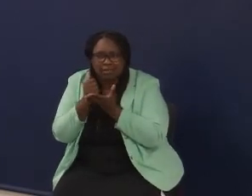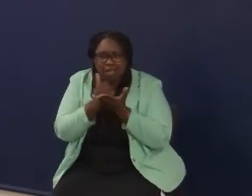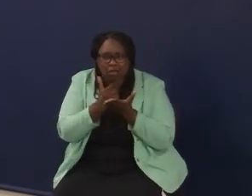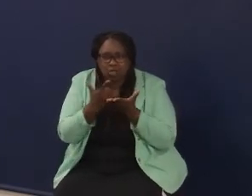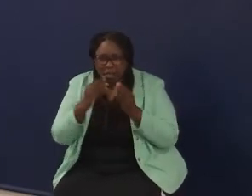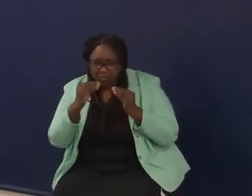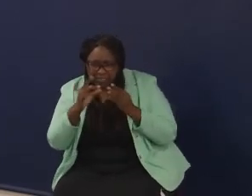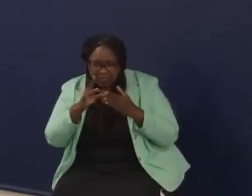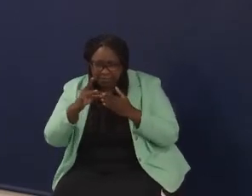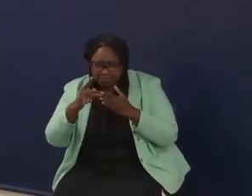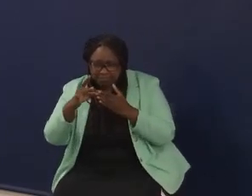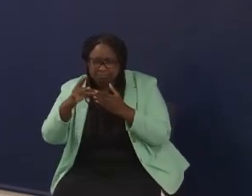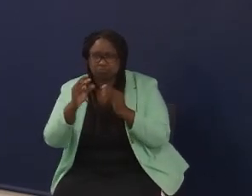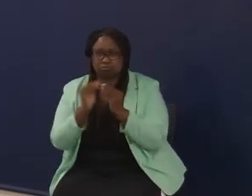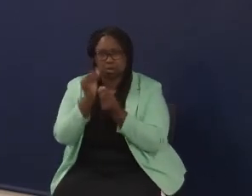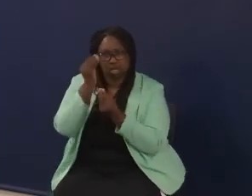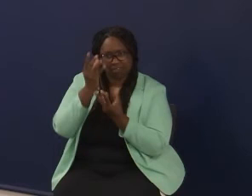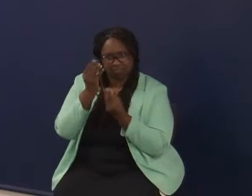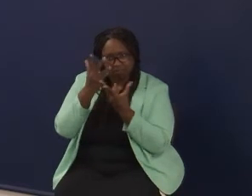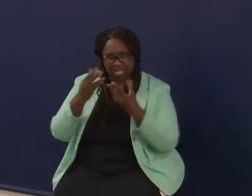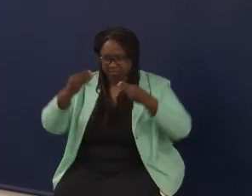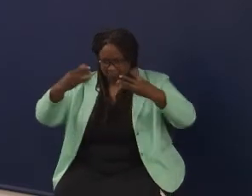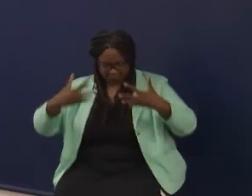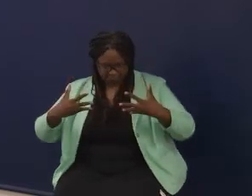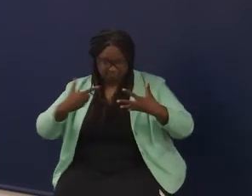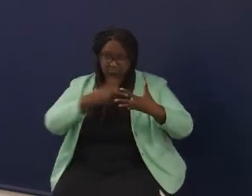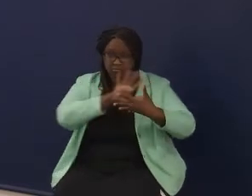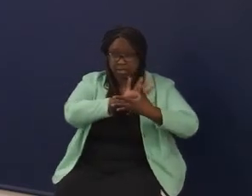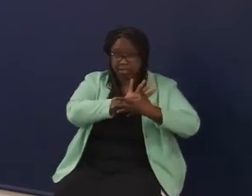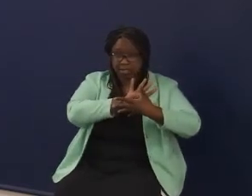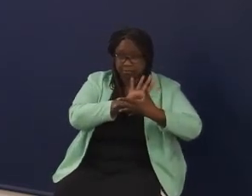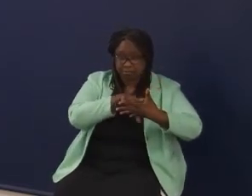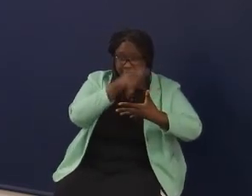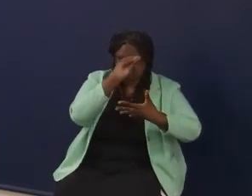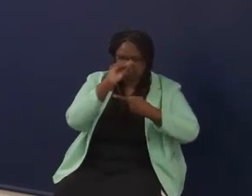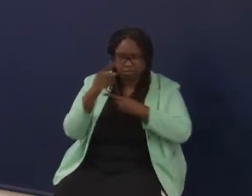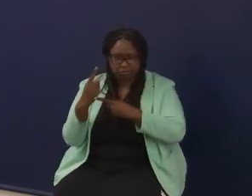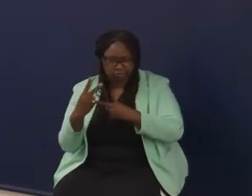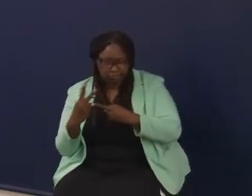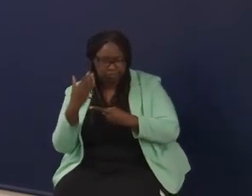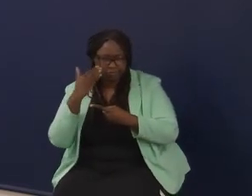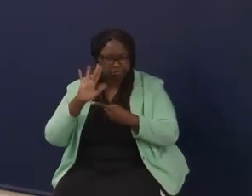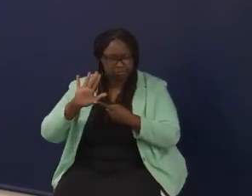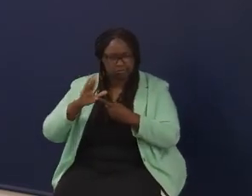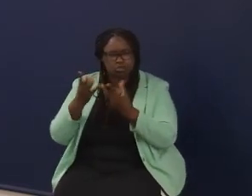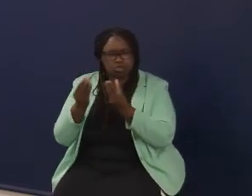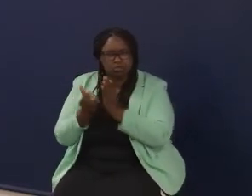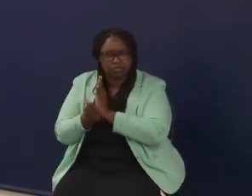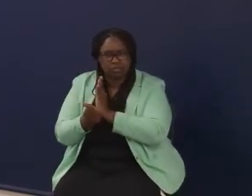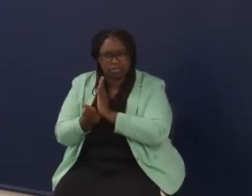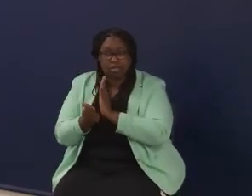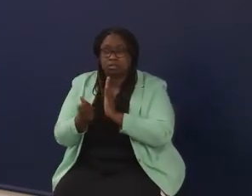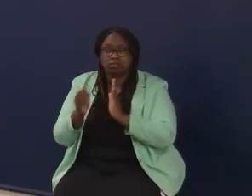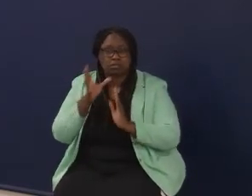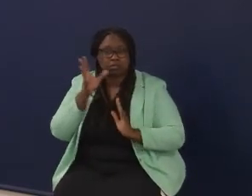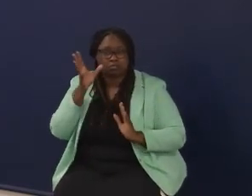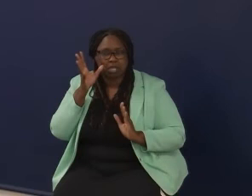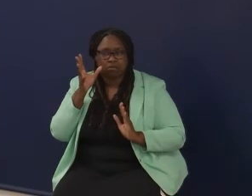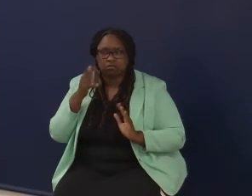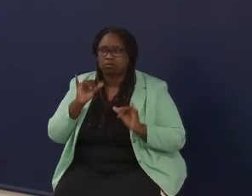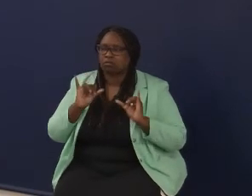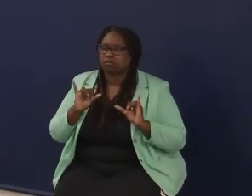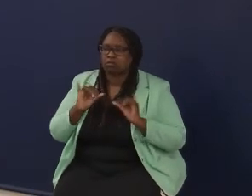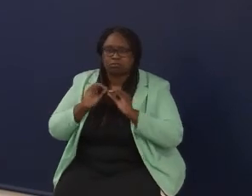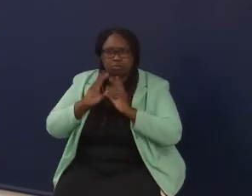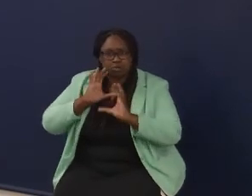So that gave us more information than just how they're doing academically. But it became a great thing because parents then were calling us and having more